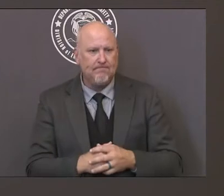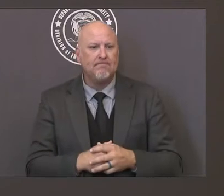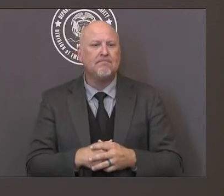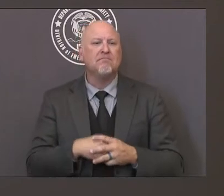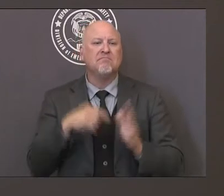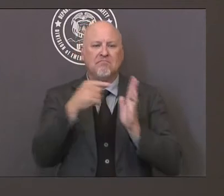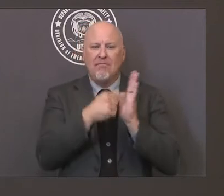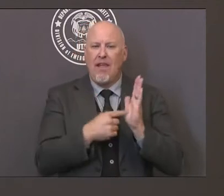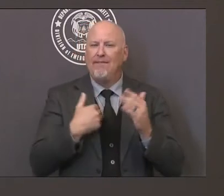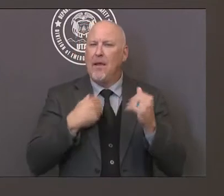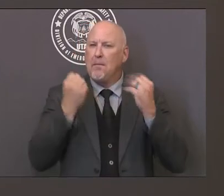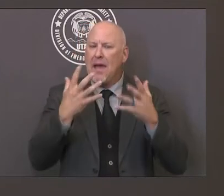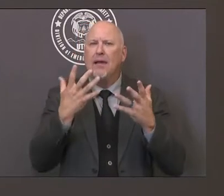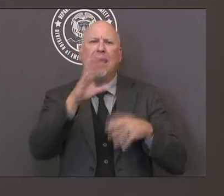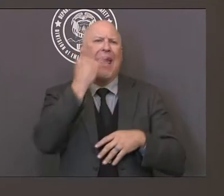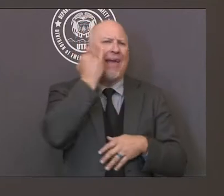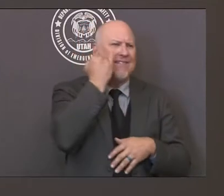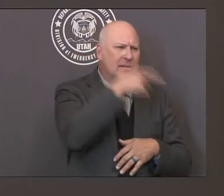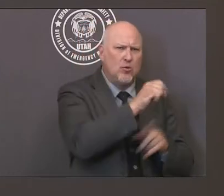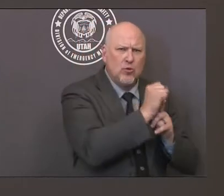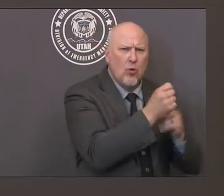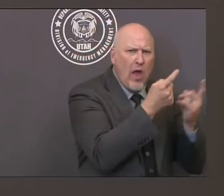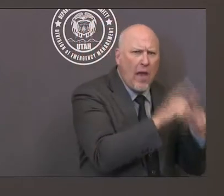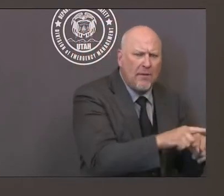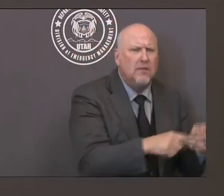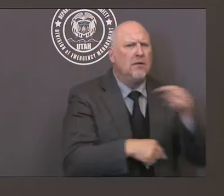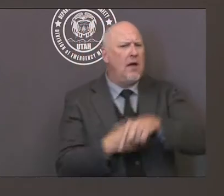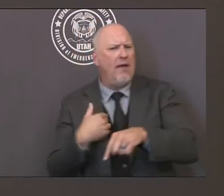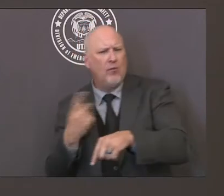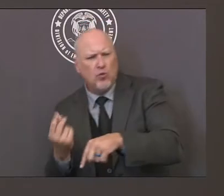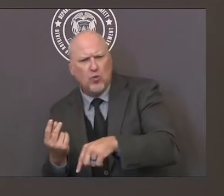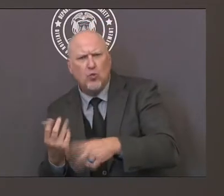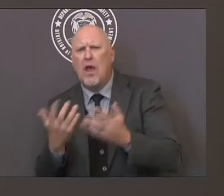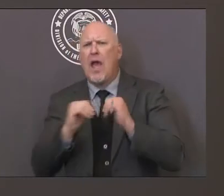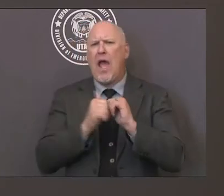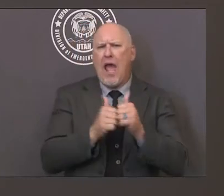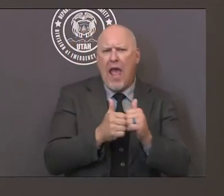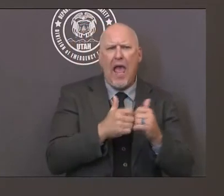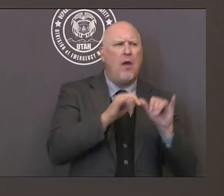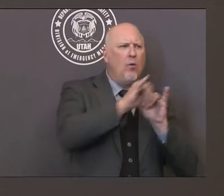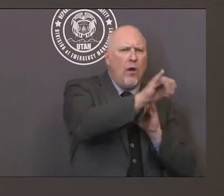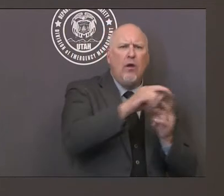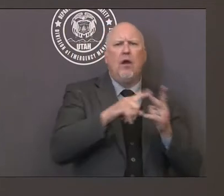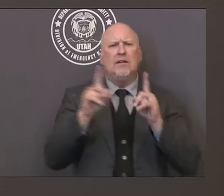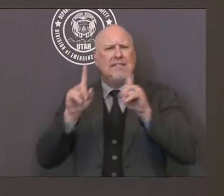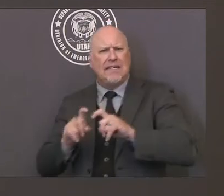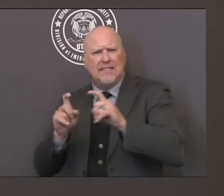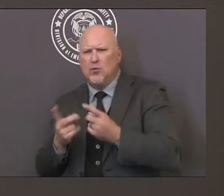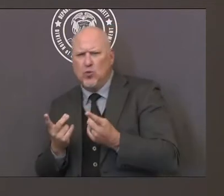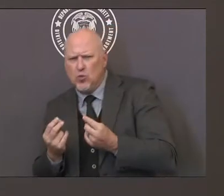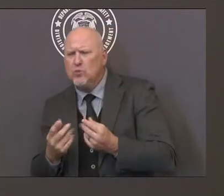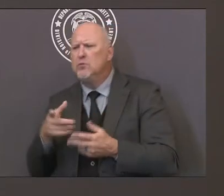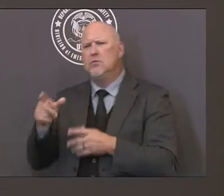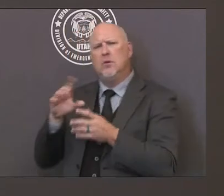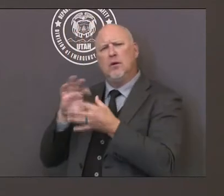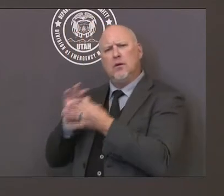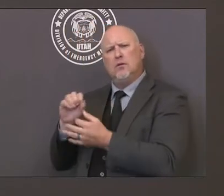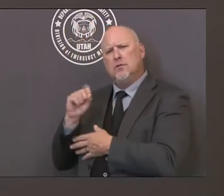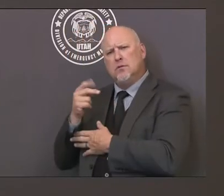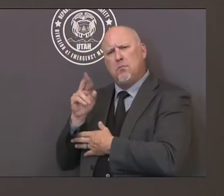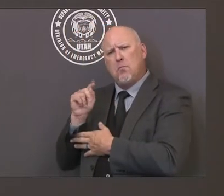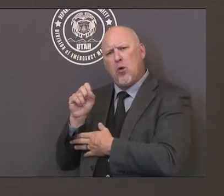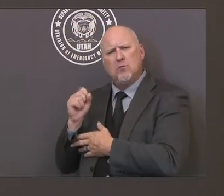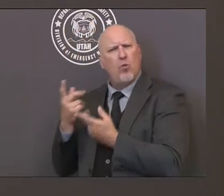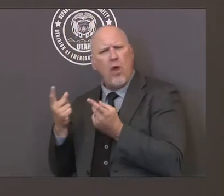for teachers, what to do around activities and athletics, what a cluster looks like and one of the things I love about the manual